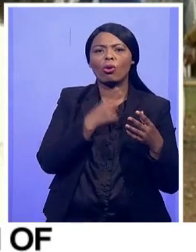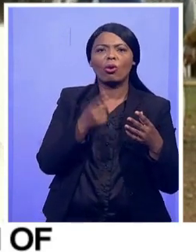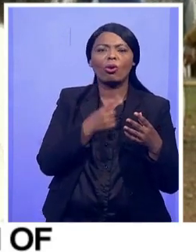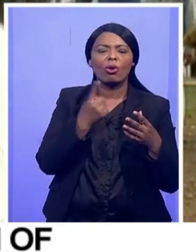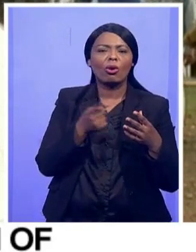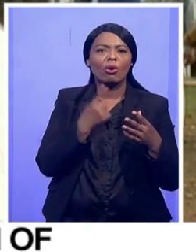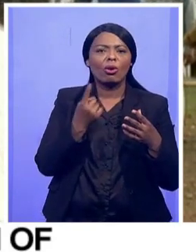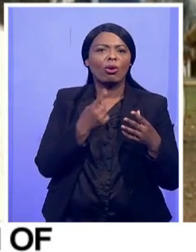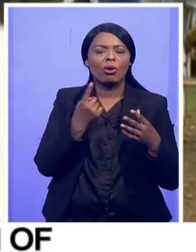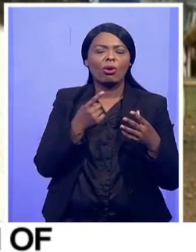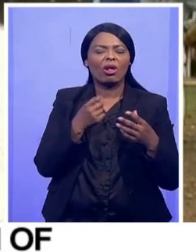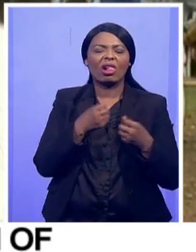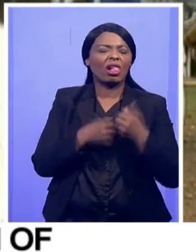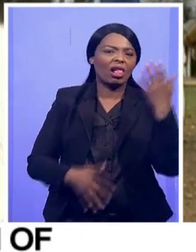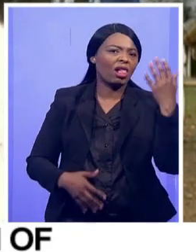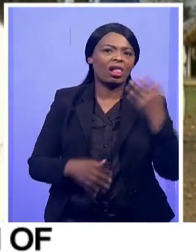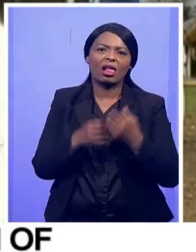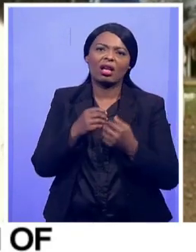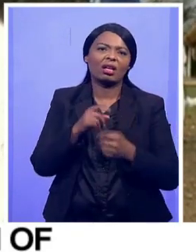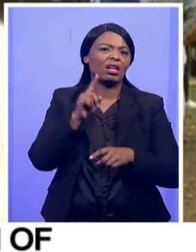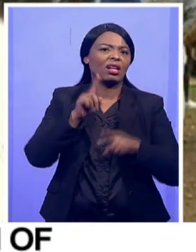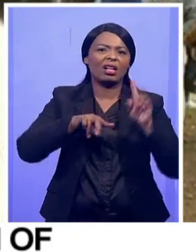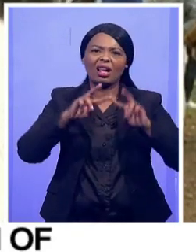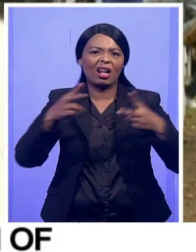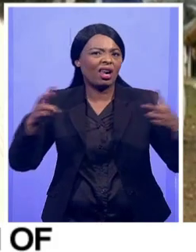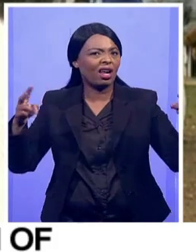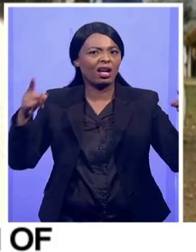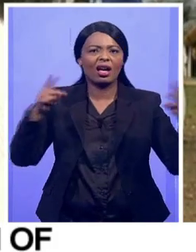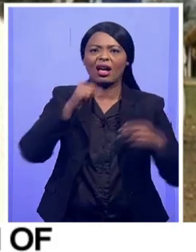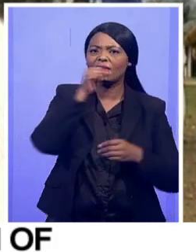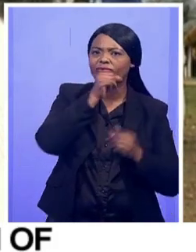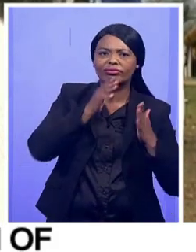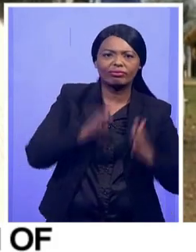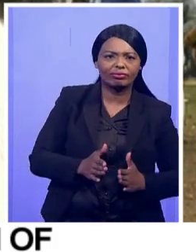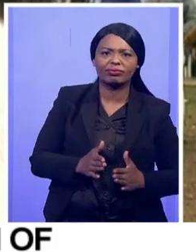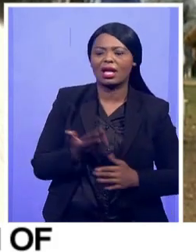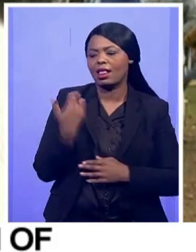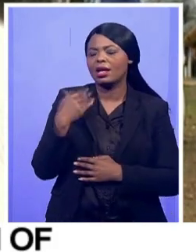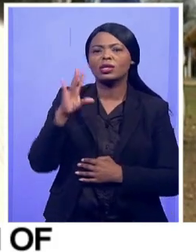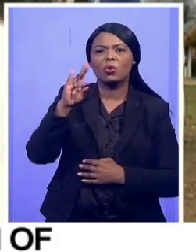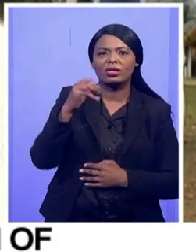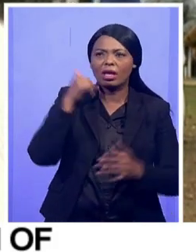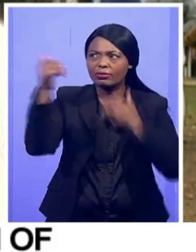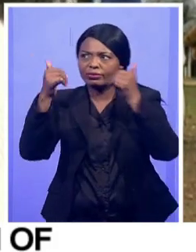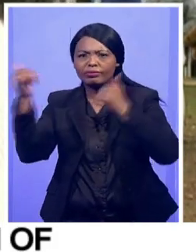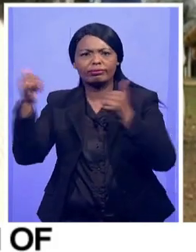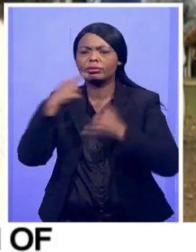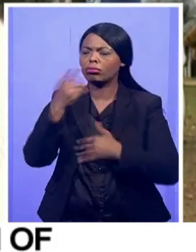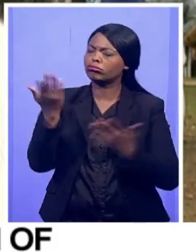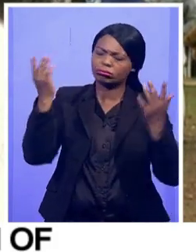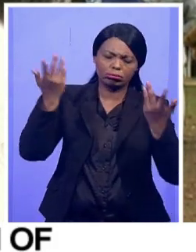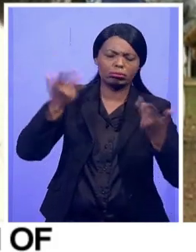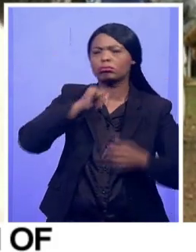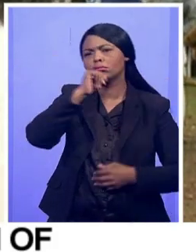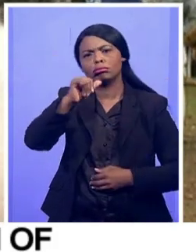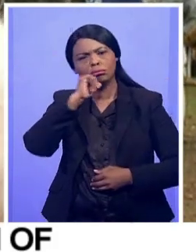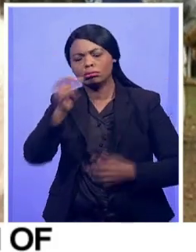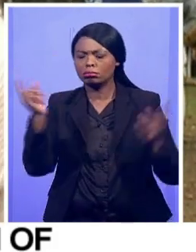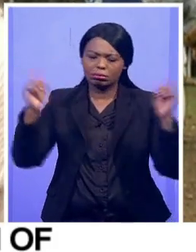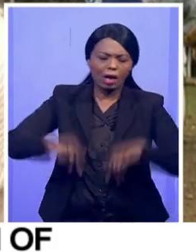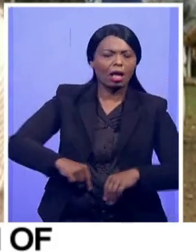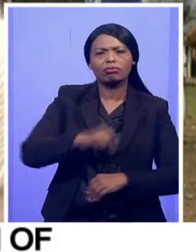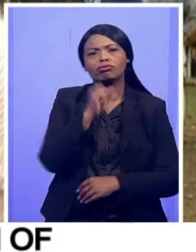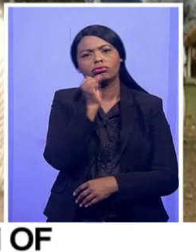And so there's just a lot of artists that are phoned on Wednesday, and everybody's willing to come and come and play. Yeah, we've also